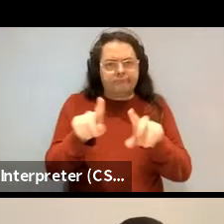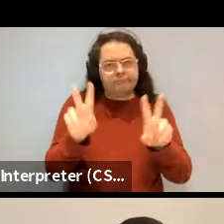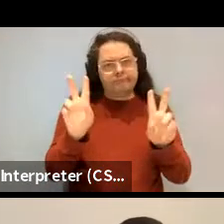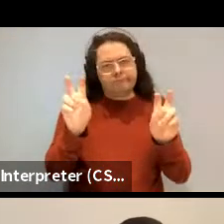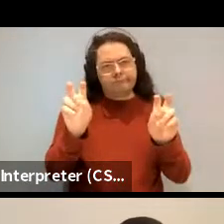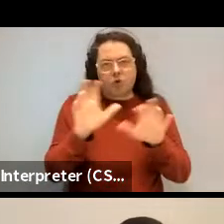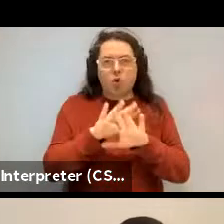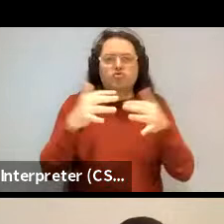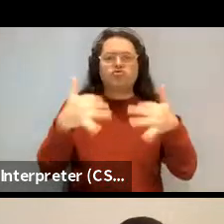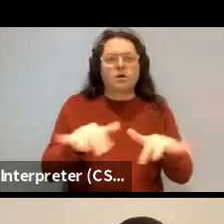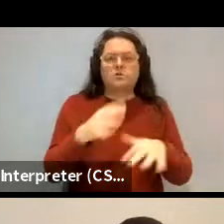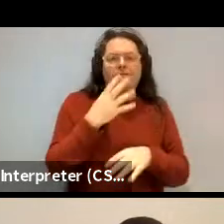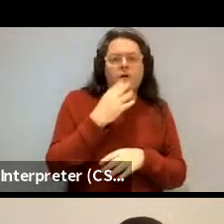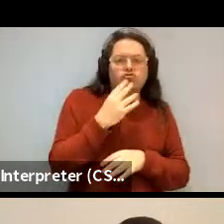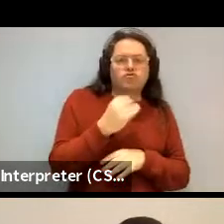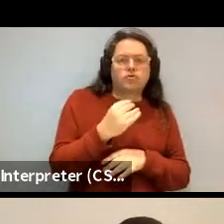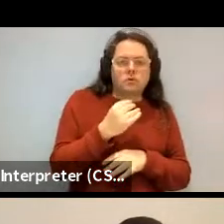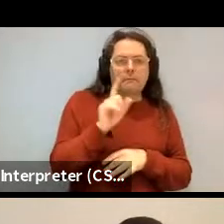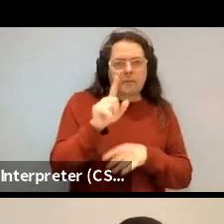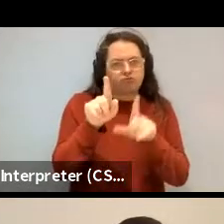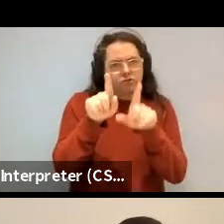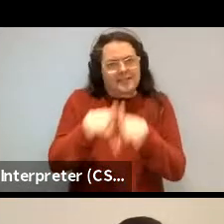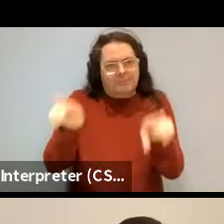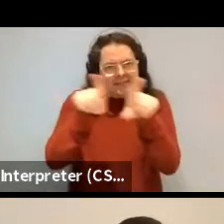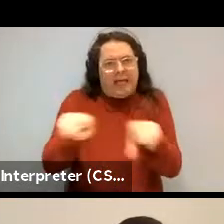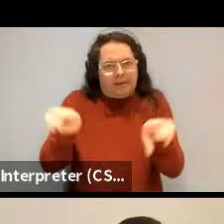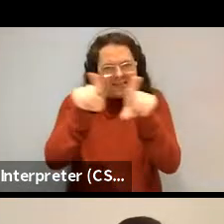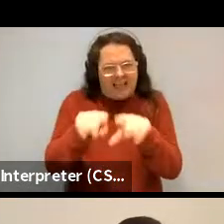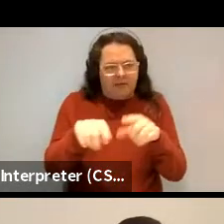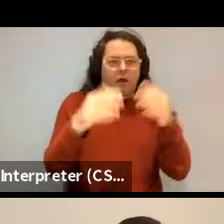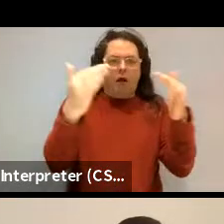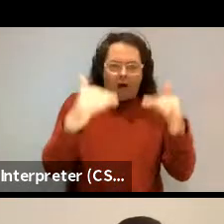it's not just function. Yeah. Yeah. Thanks. Sure.